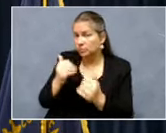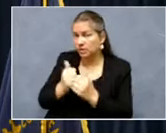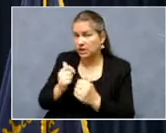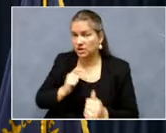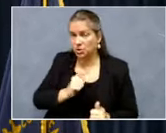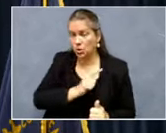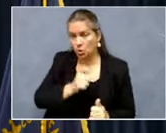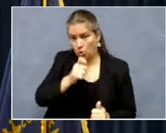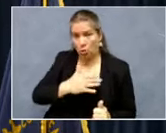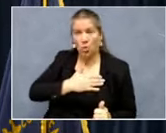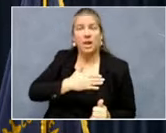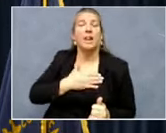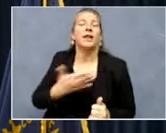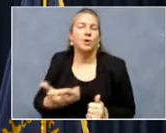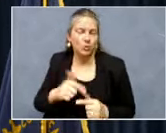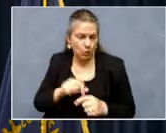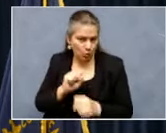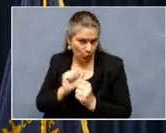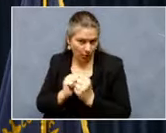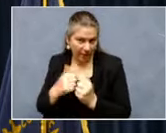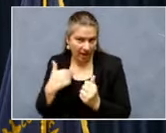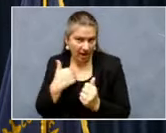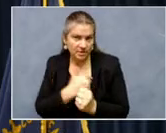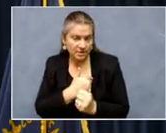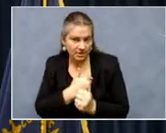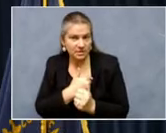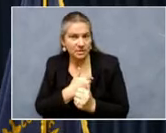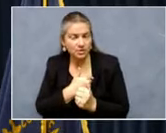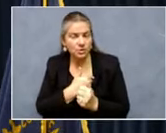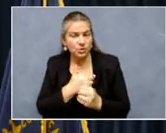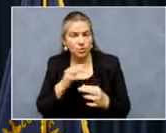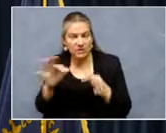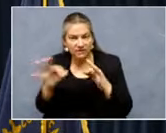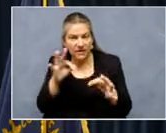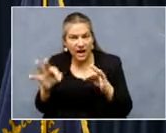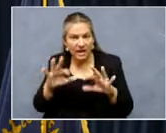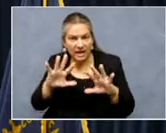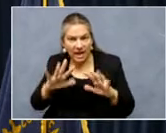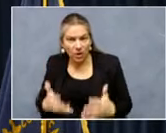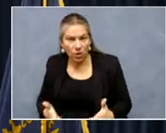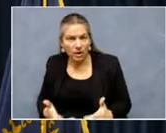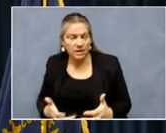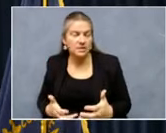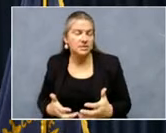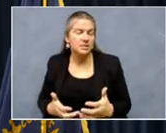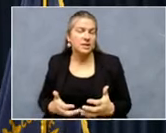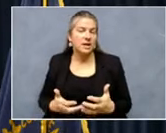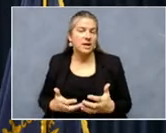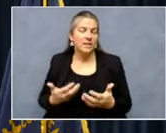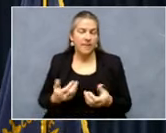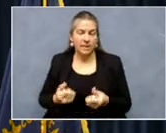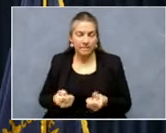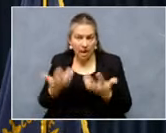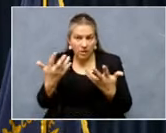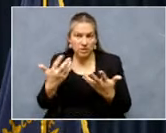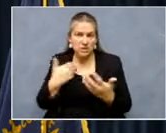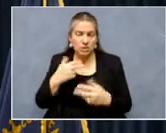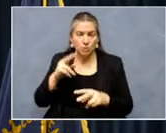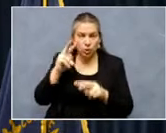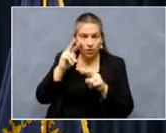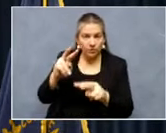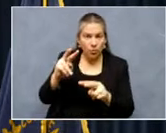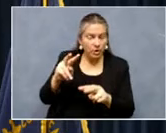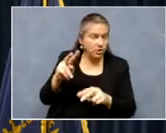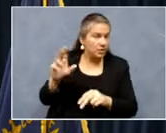to work with us on trying to define, uh, the categories for it, the amounts for it. We look forward to hearing from, uh, the